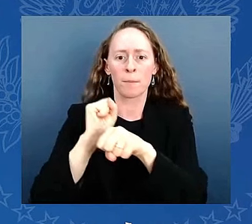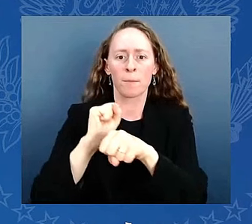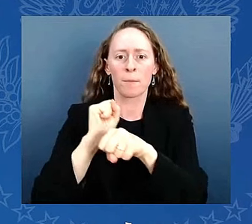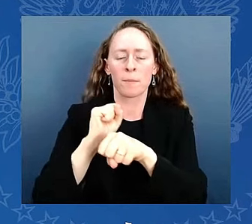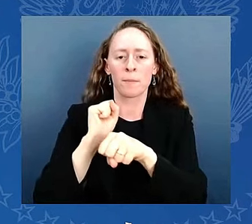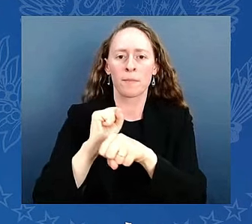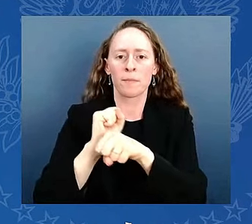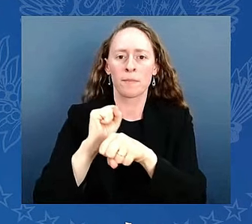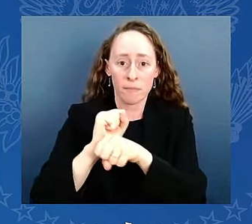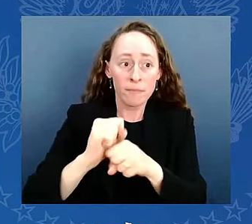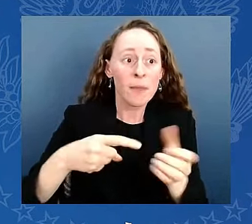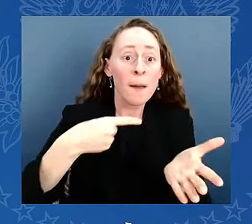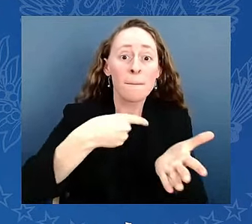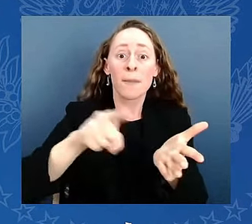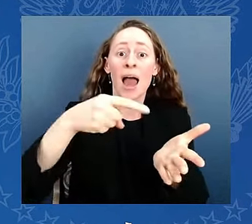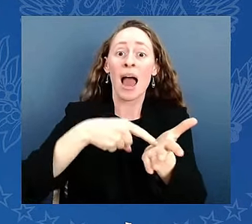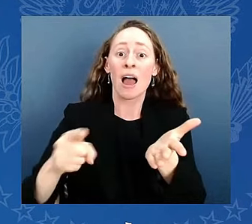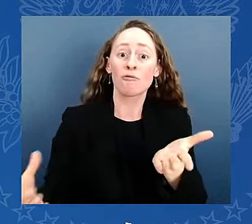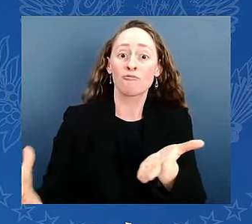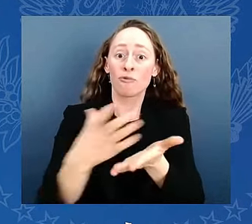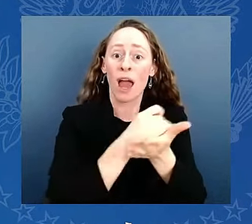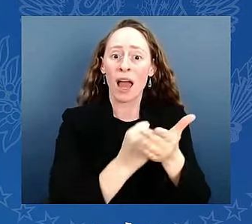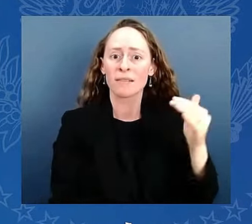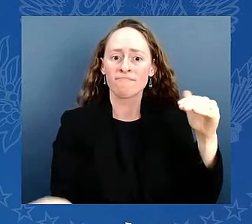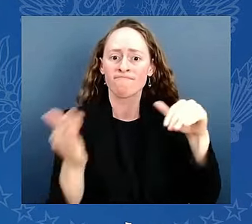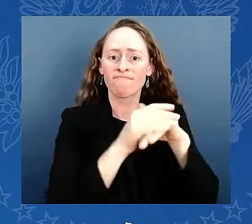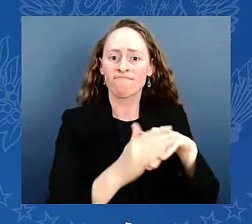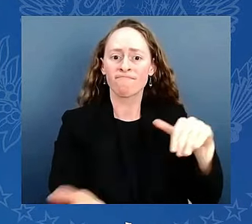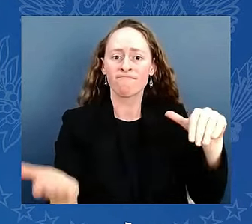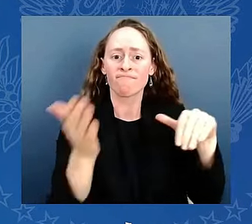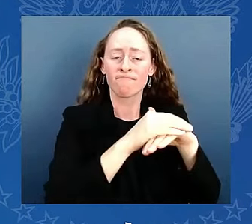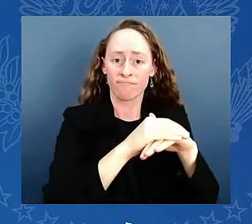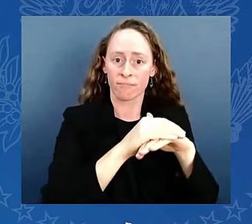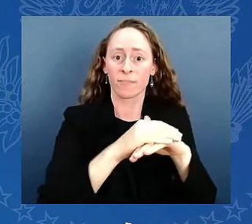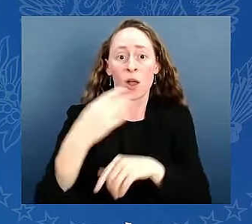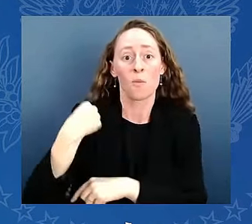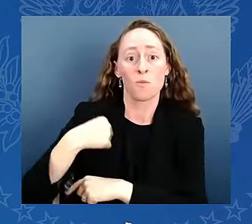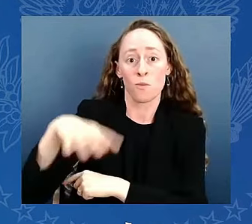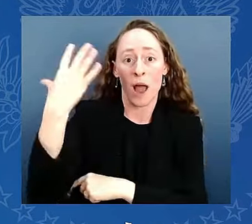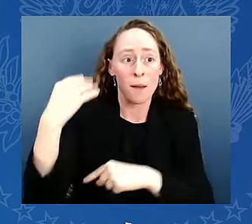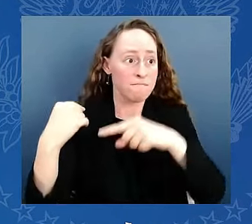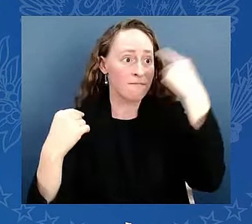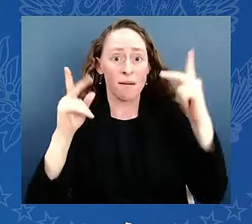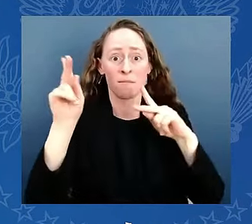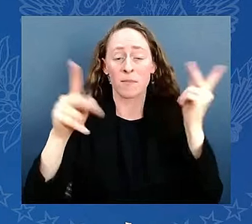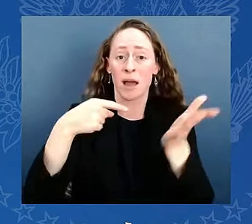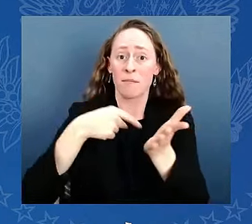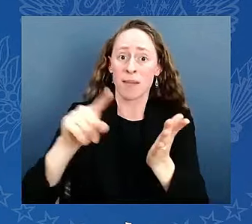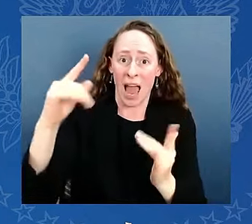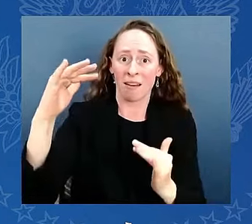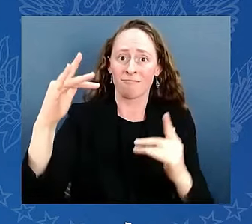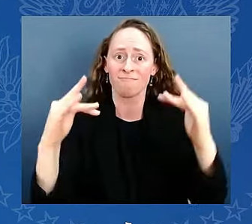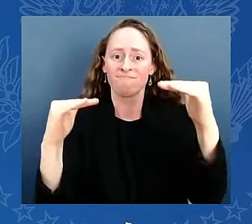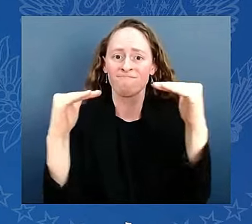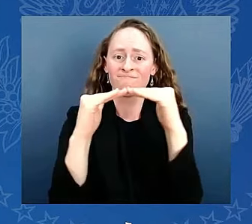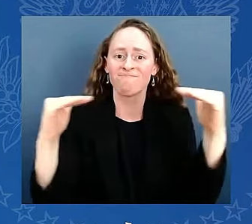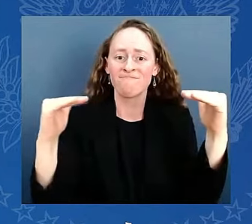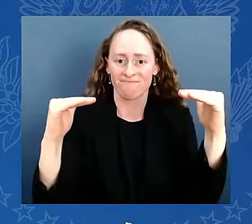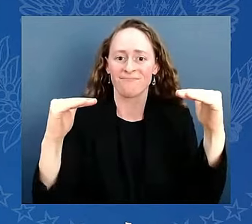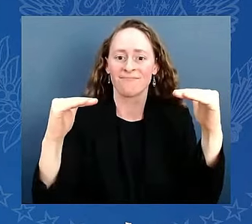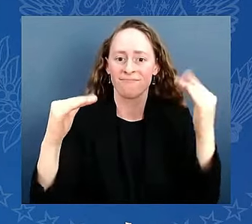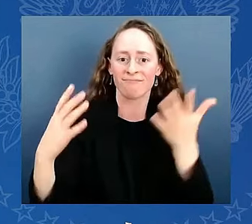the lowest it's been in 20 years. We're literally rebuilding our entire nation — urban, suburban, rural, and tribal communities.